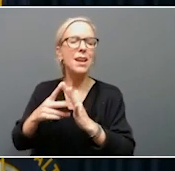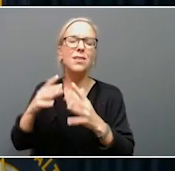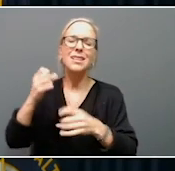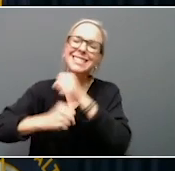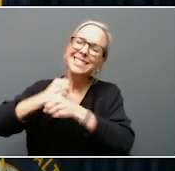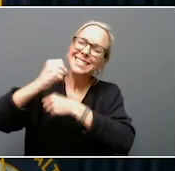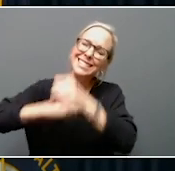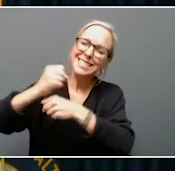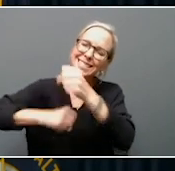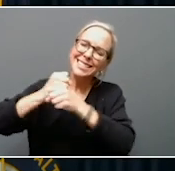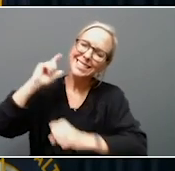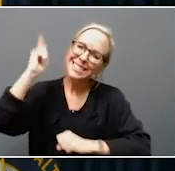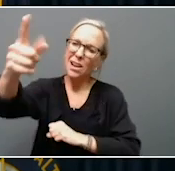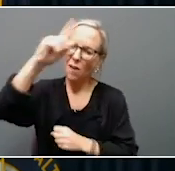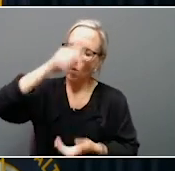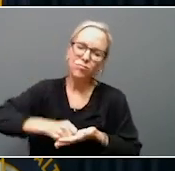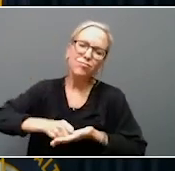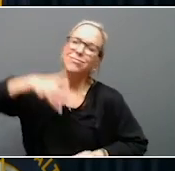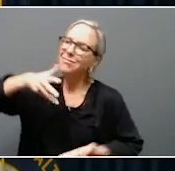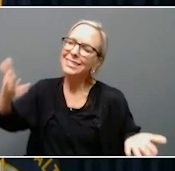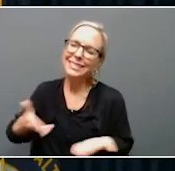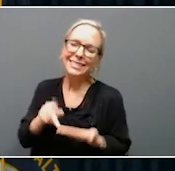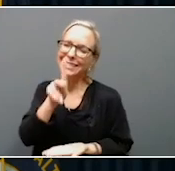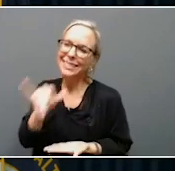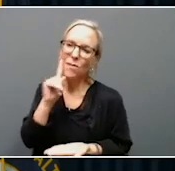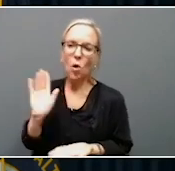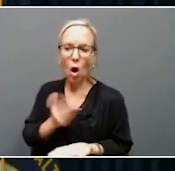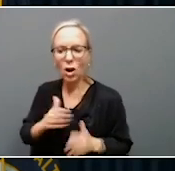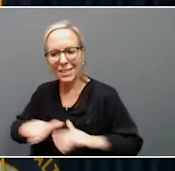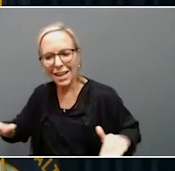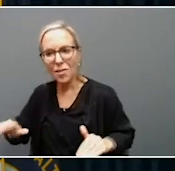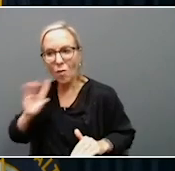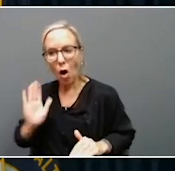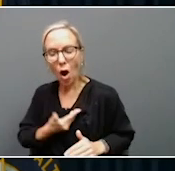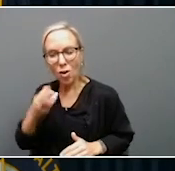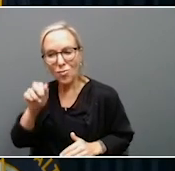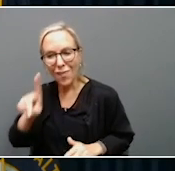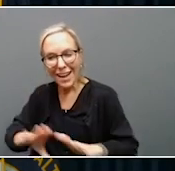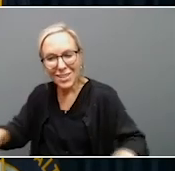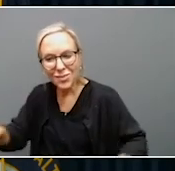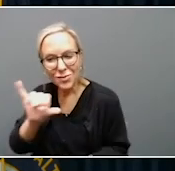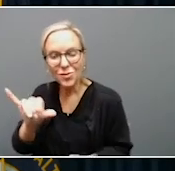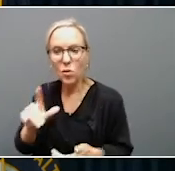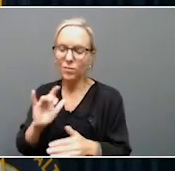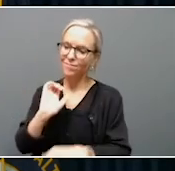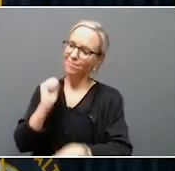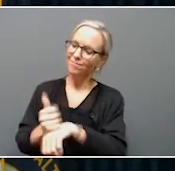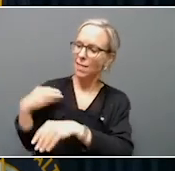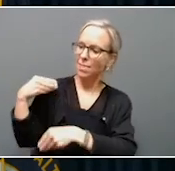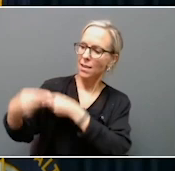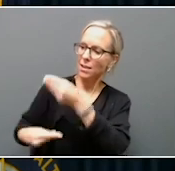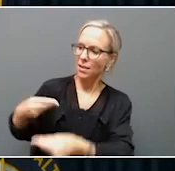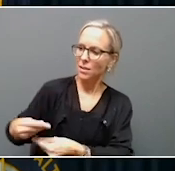want for our kids and for our grandkids. You know, we can collectively leave a legacy of more opportunity for those that come after us,